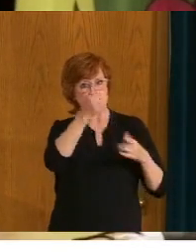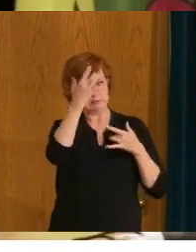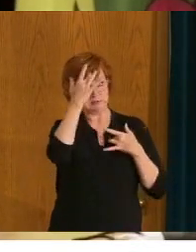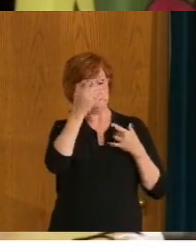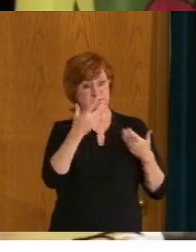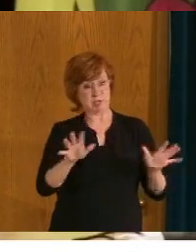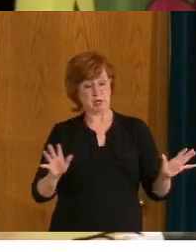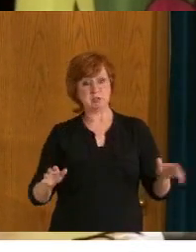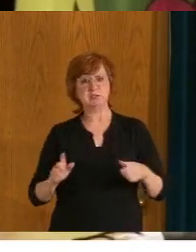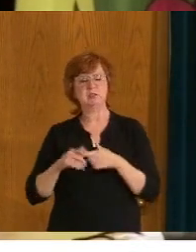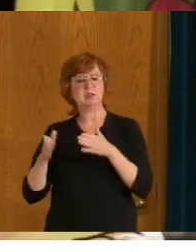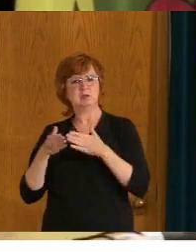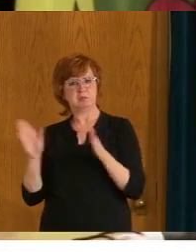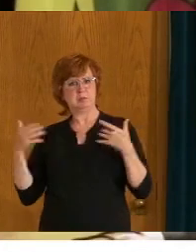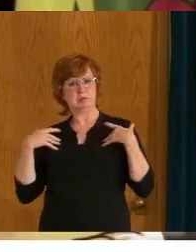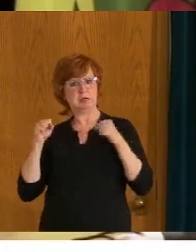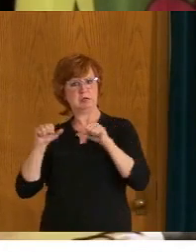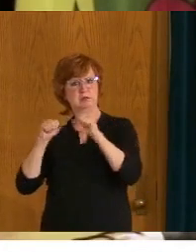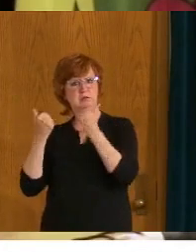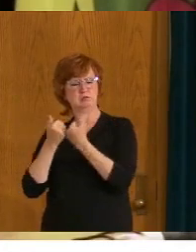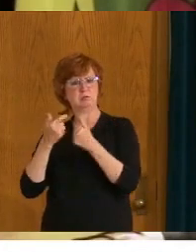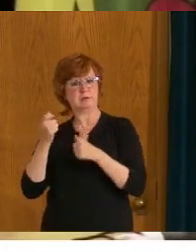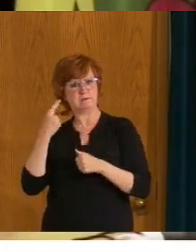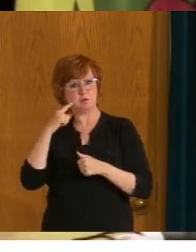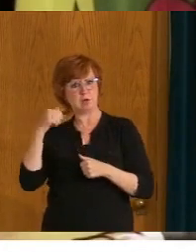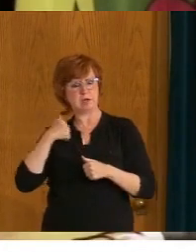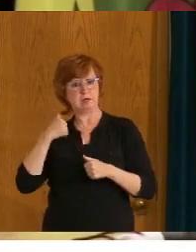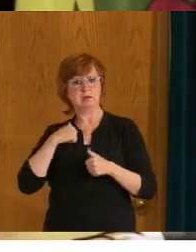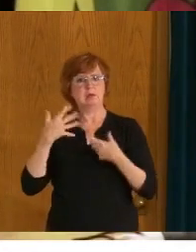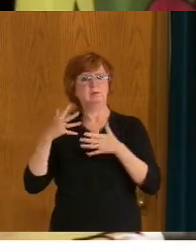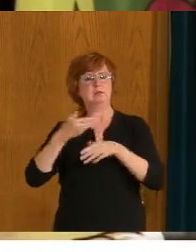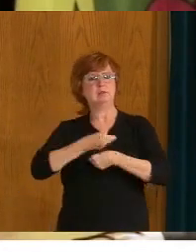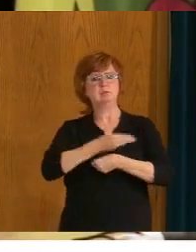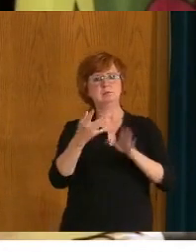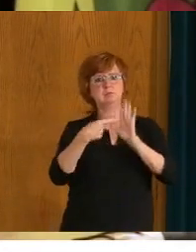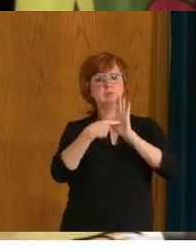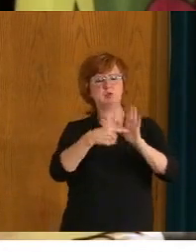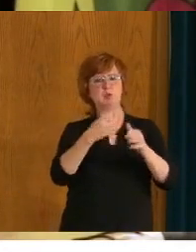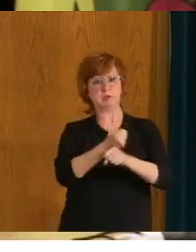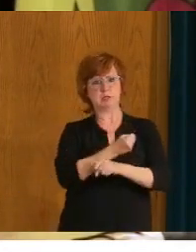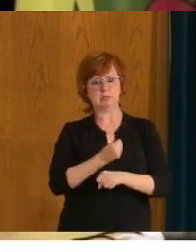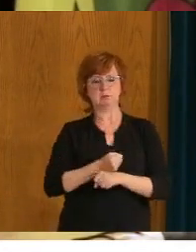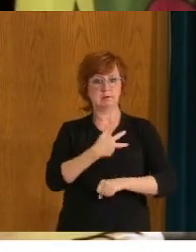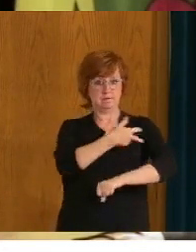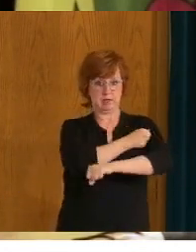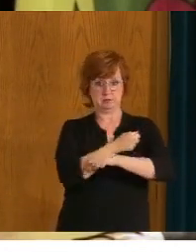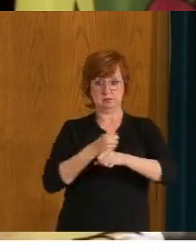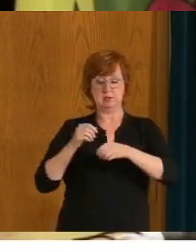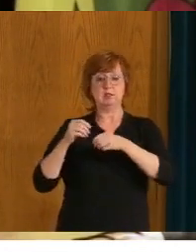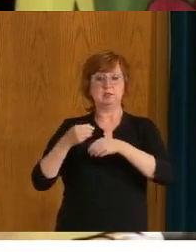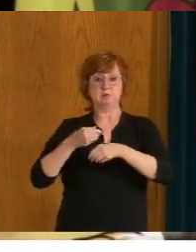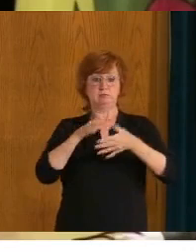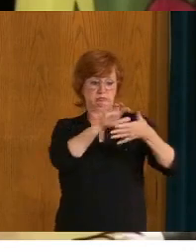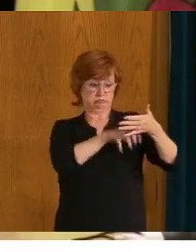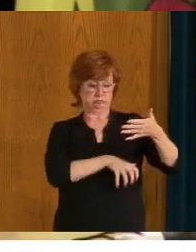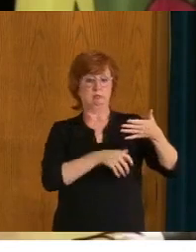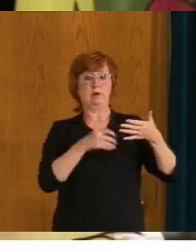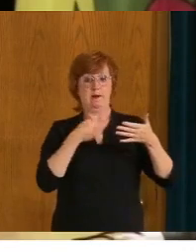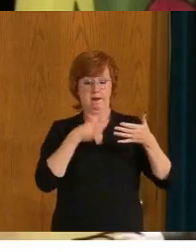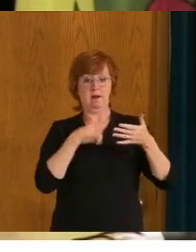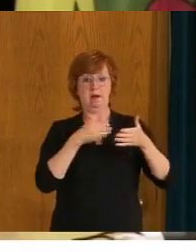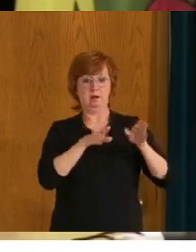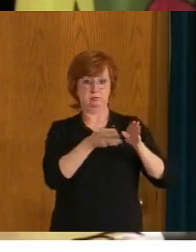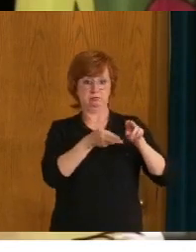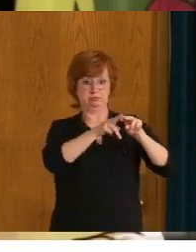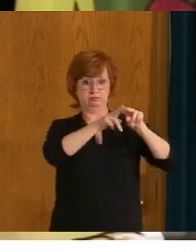released some figures showing that since vaccines have been widely available, over 95% of new cases in